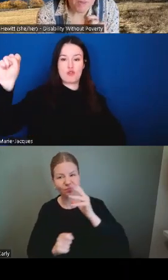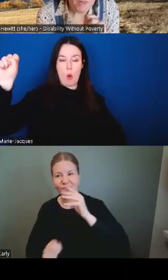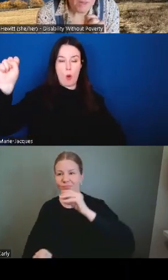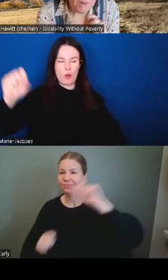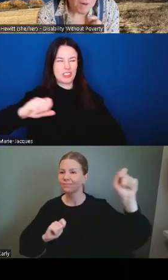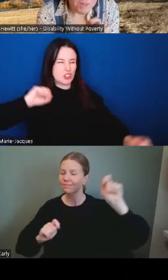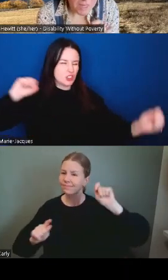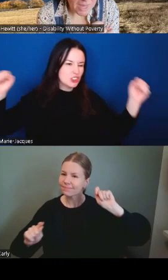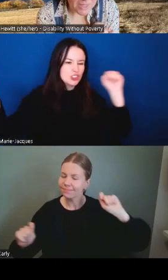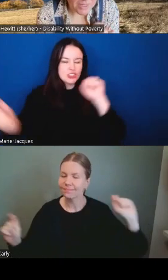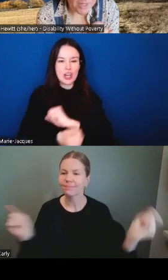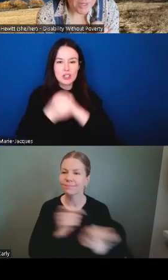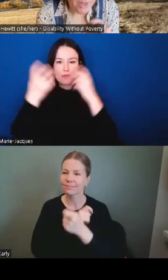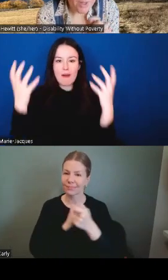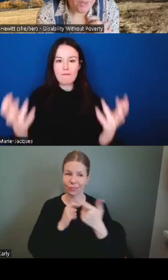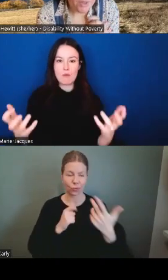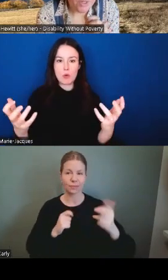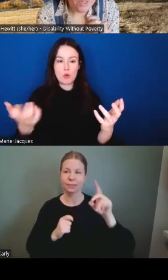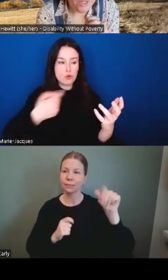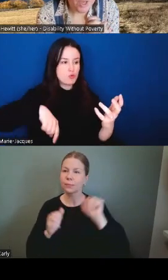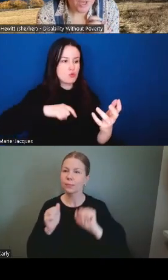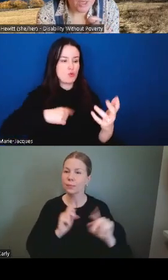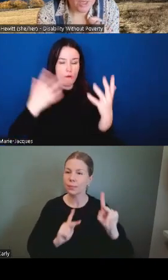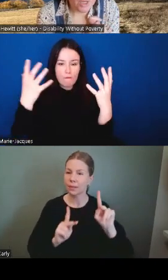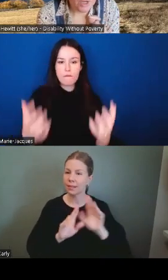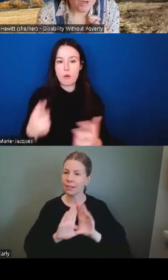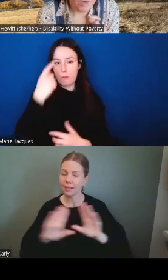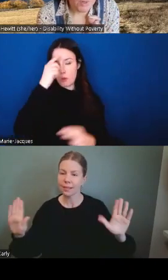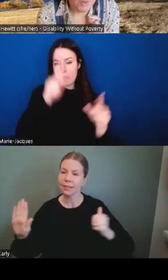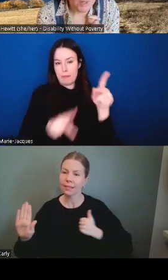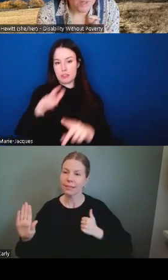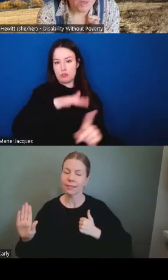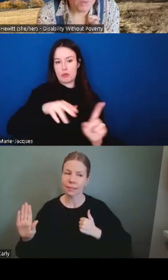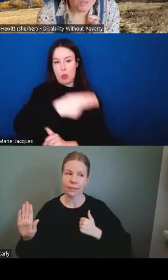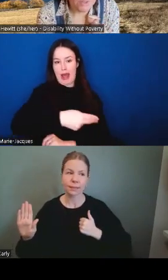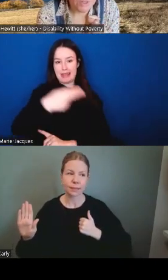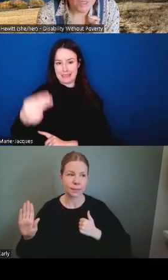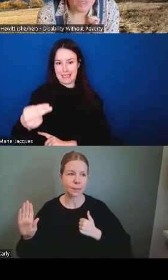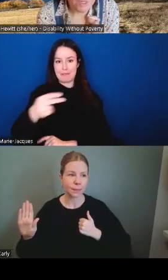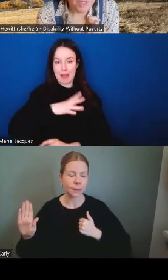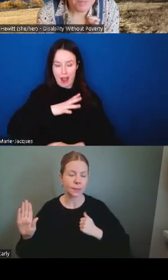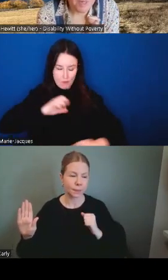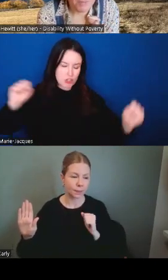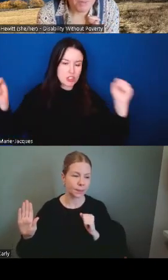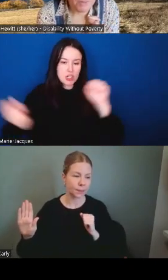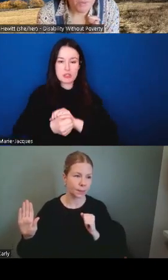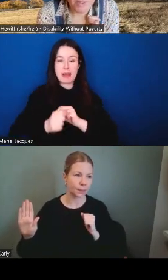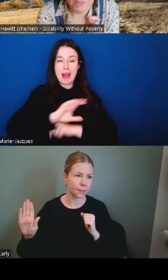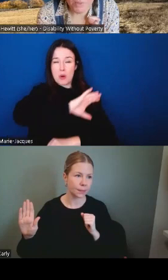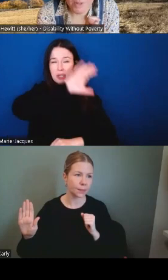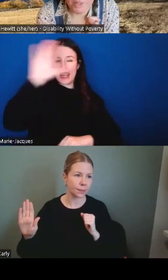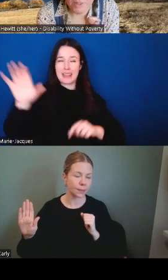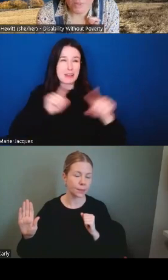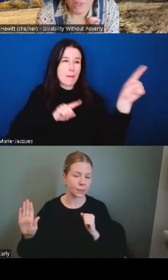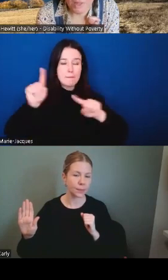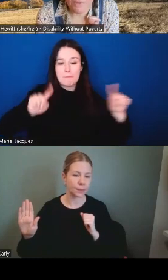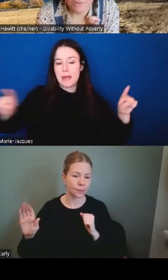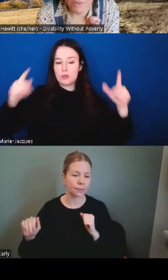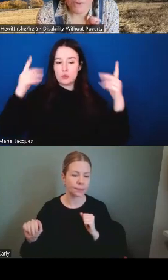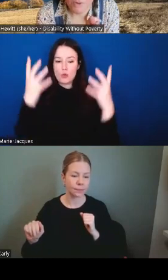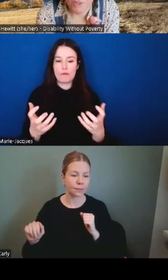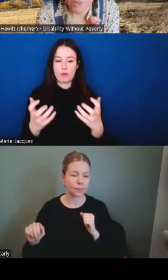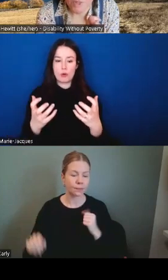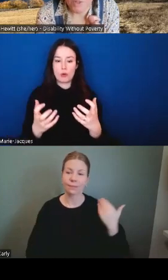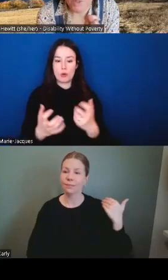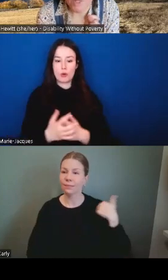people across canada that you know it wasn't until september 2020 that we